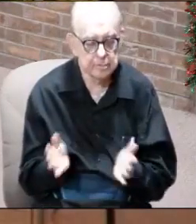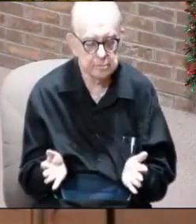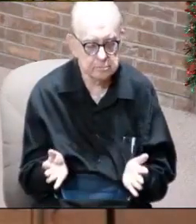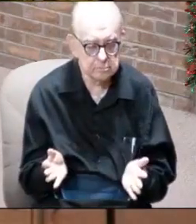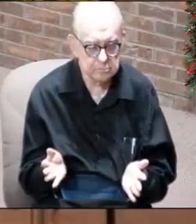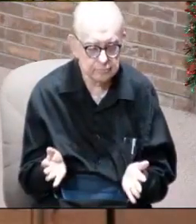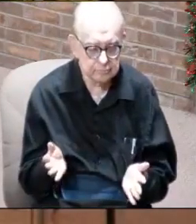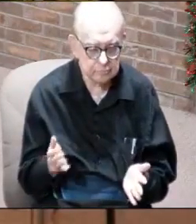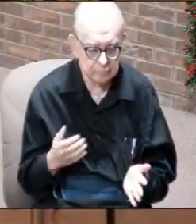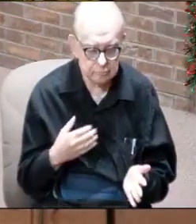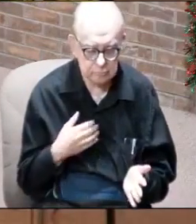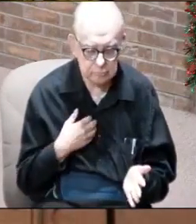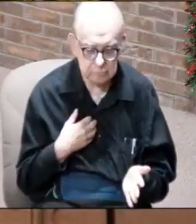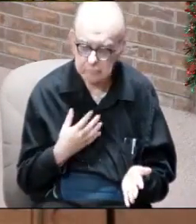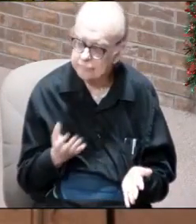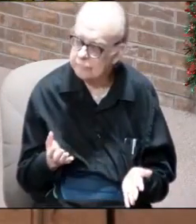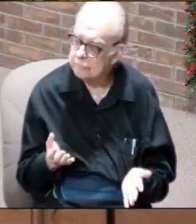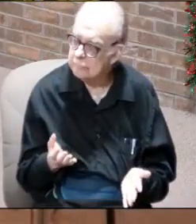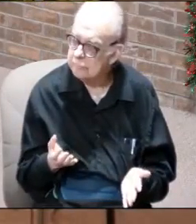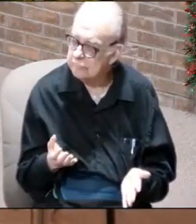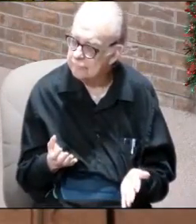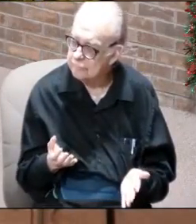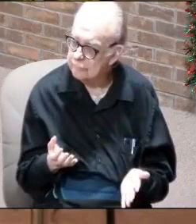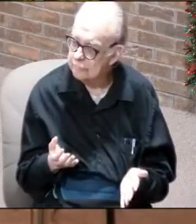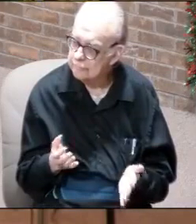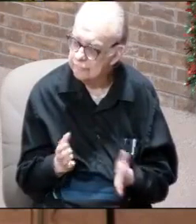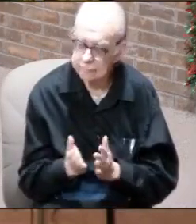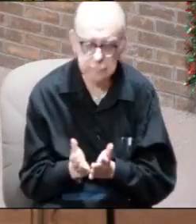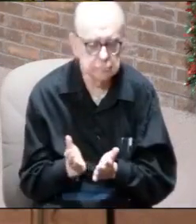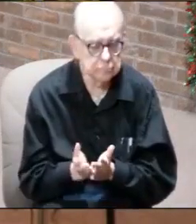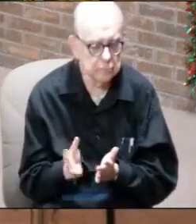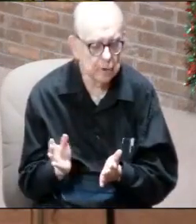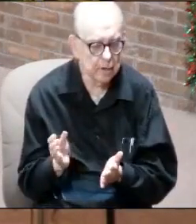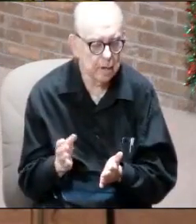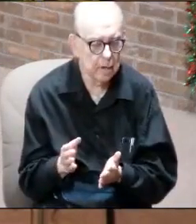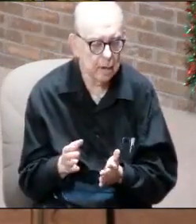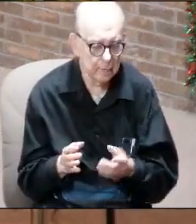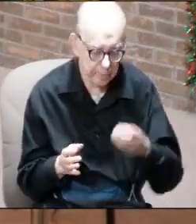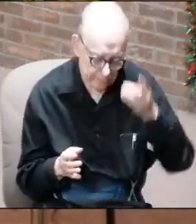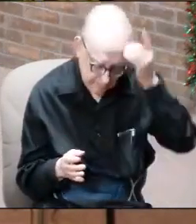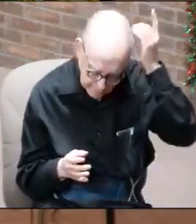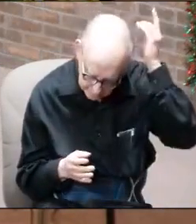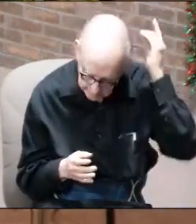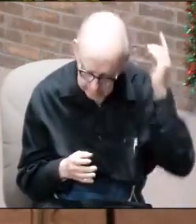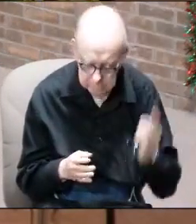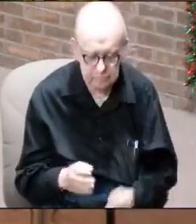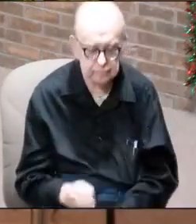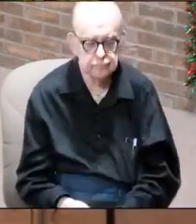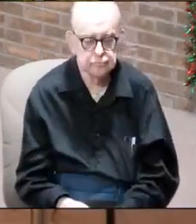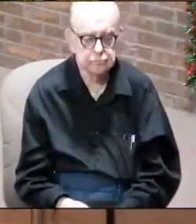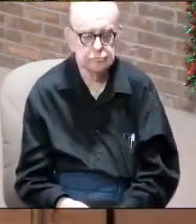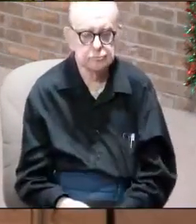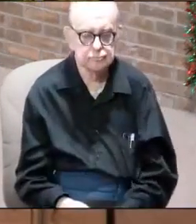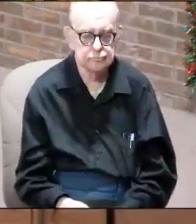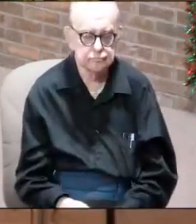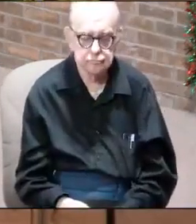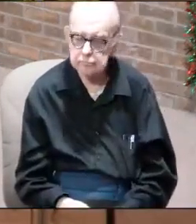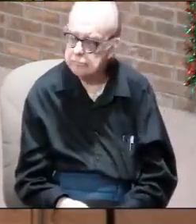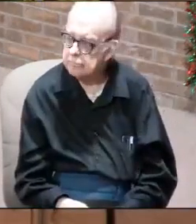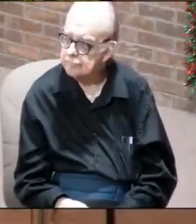And I have it, I believe, it's in the book of Daniel, Mark, it's the next scripture up.